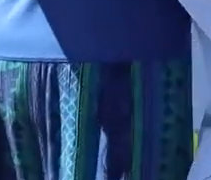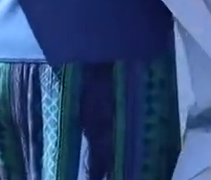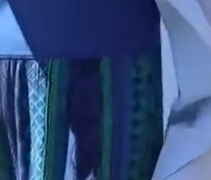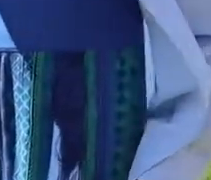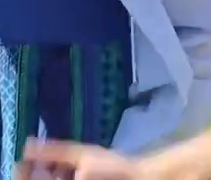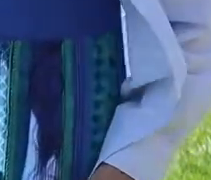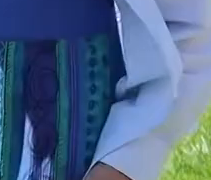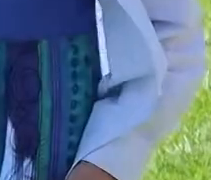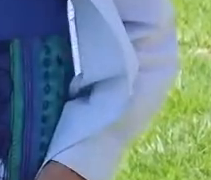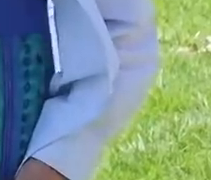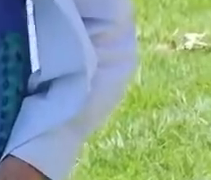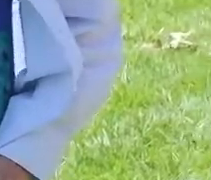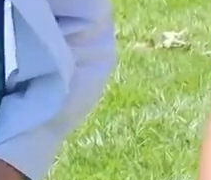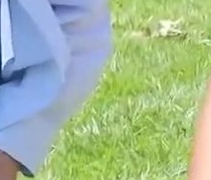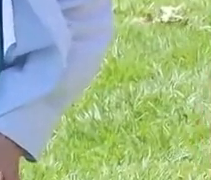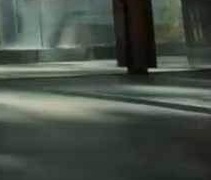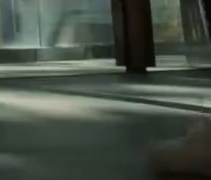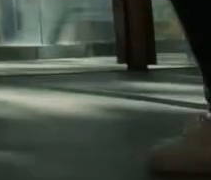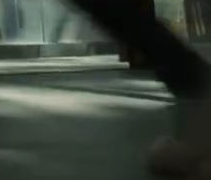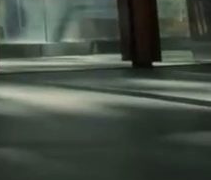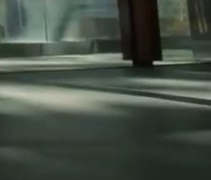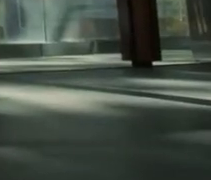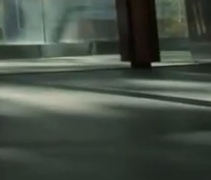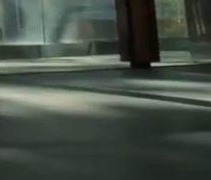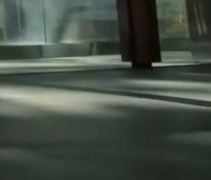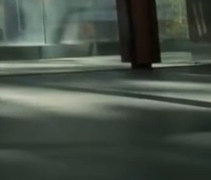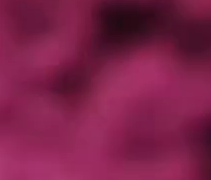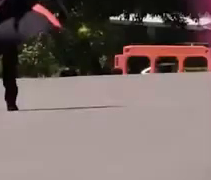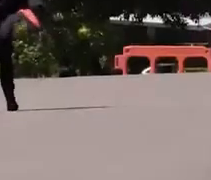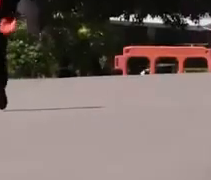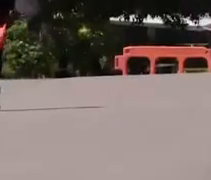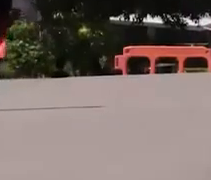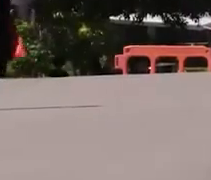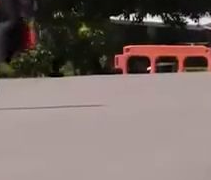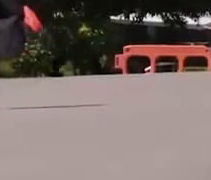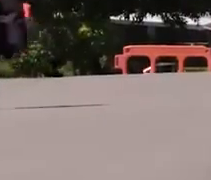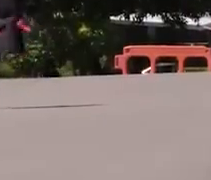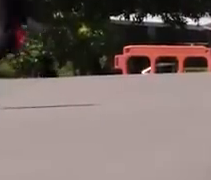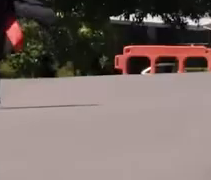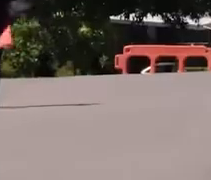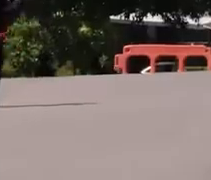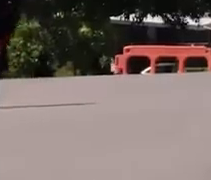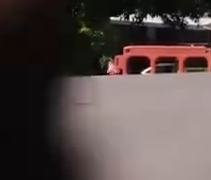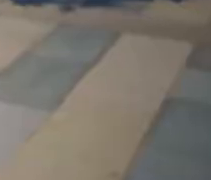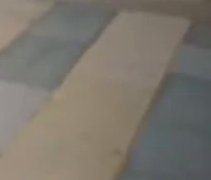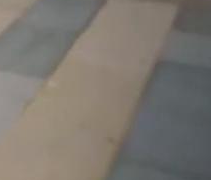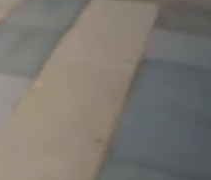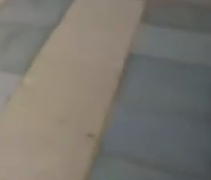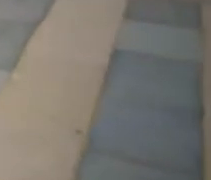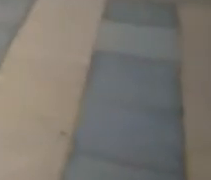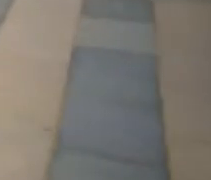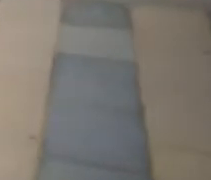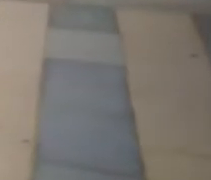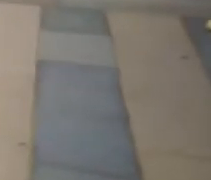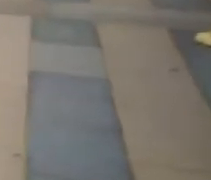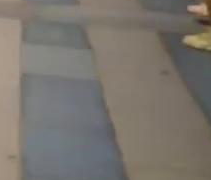and understood how it is to be here in this wonderful place that today we call Australia. If you